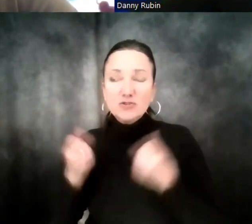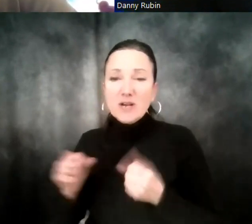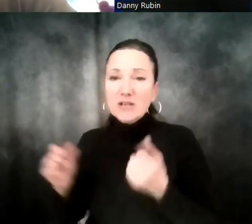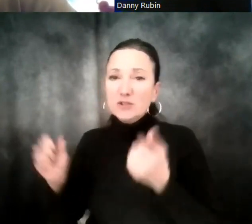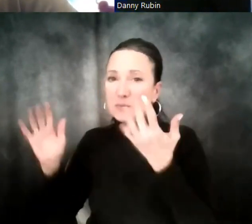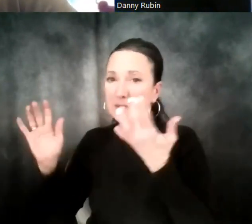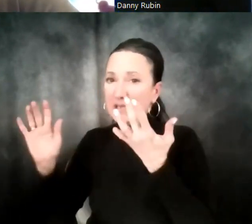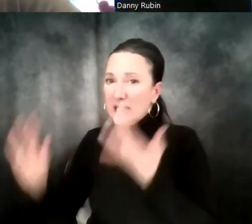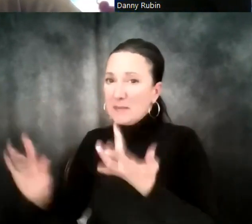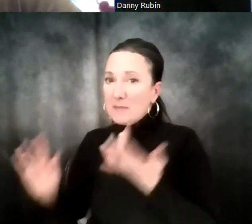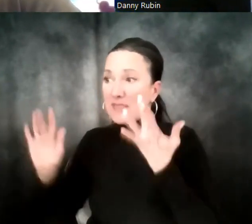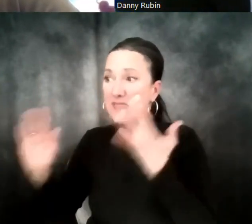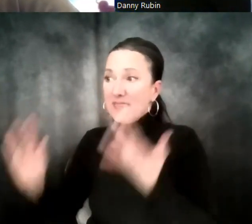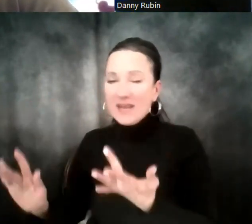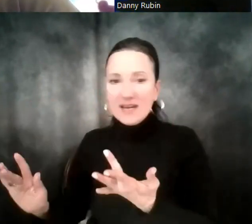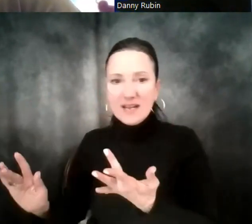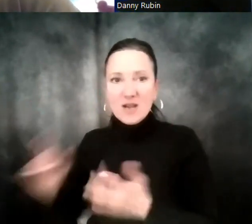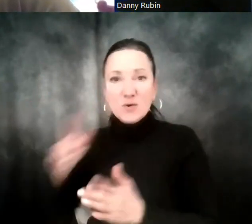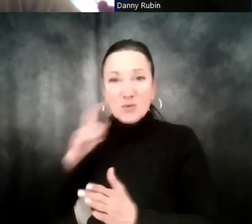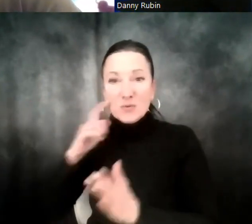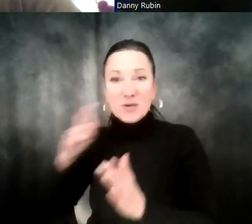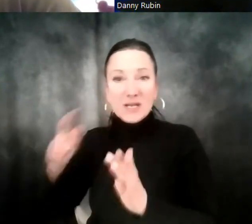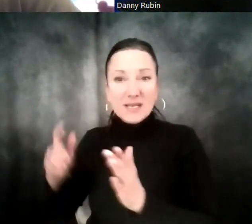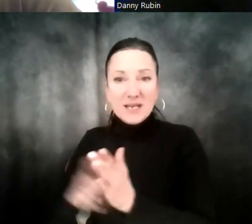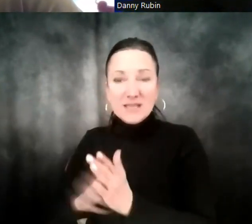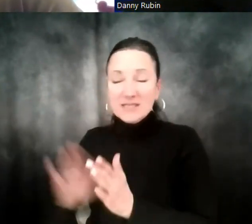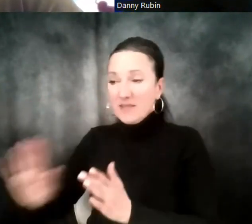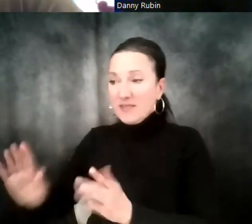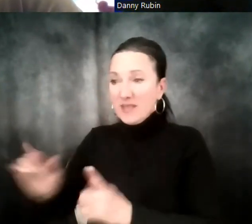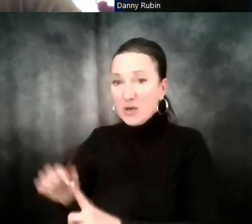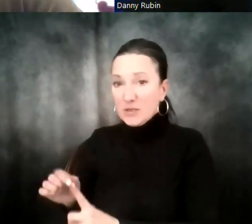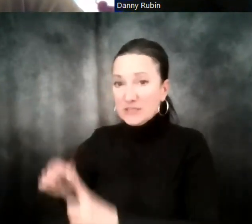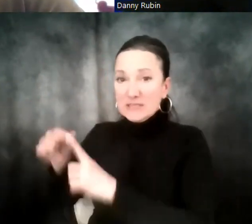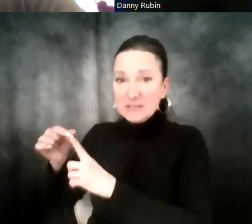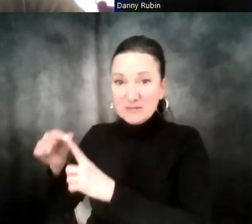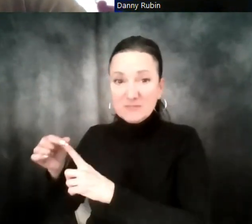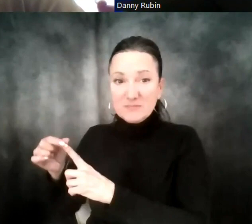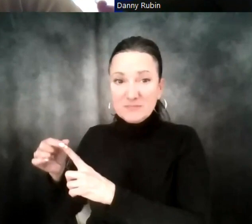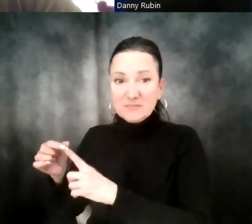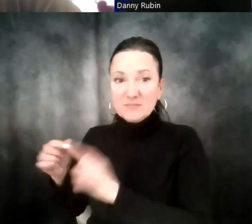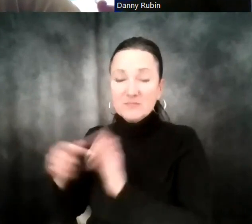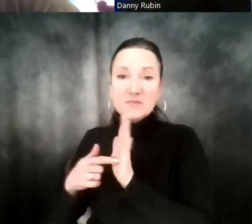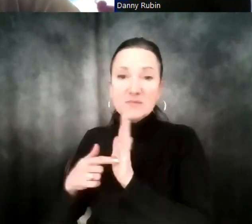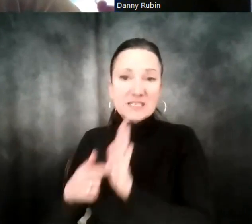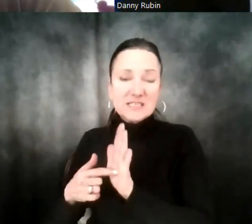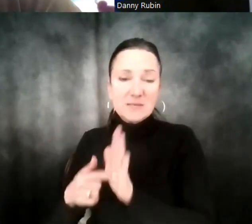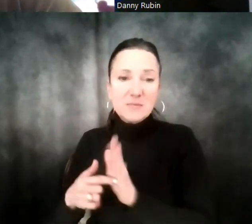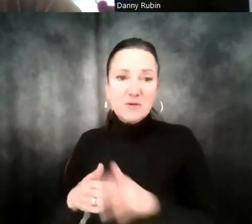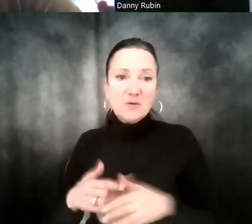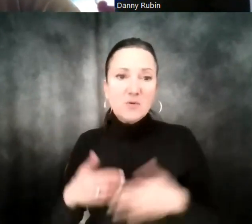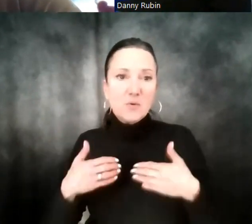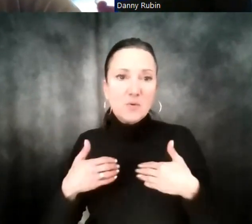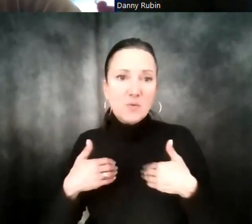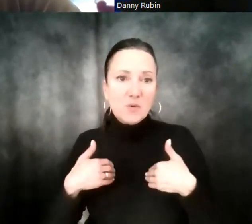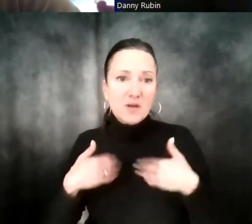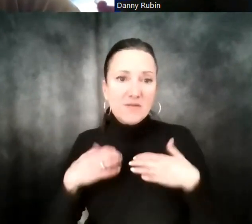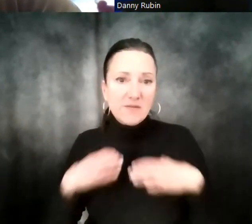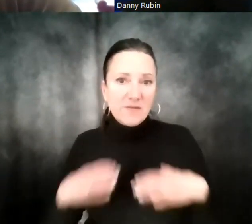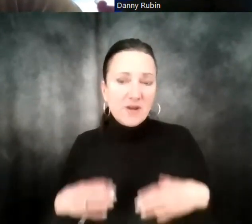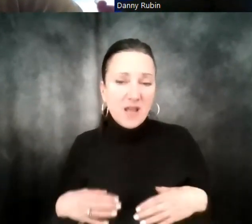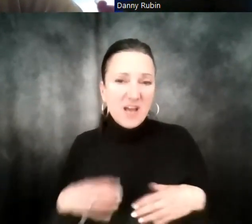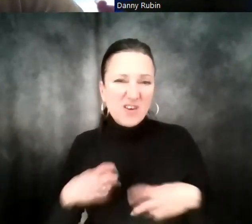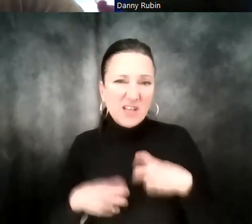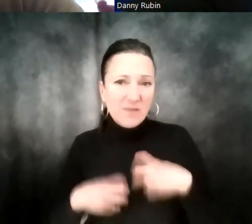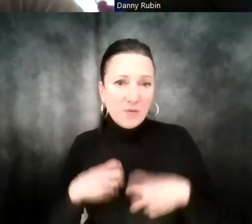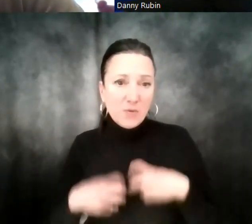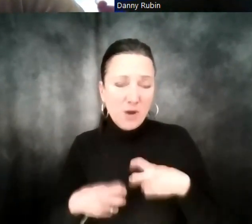understanding that they're unique points. And then, like, I can give you an example of a client right now who's having problems with their products